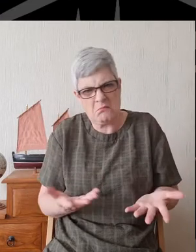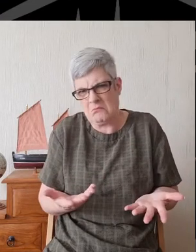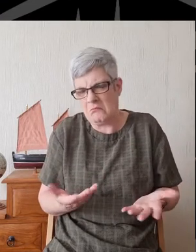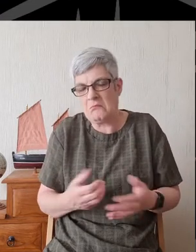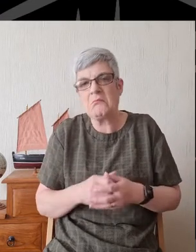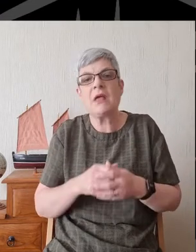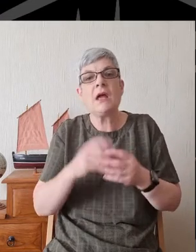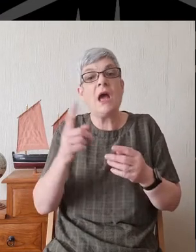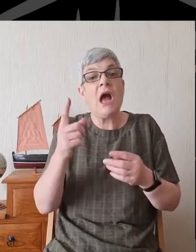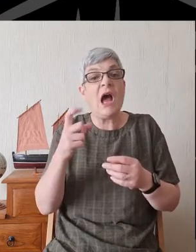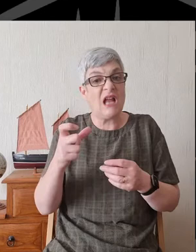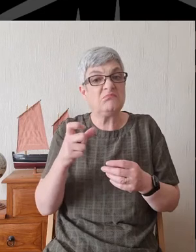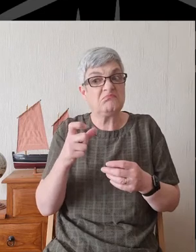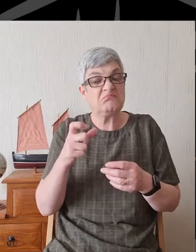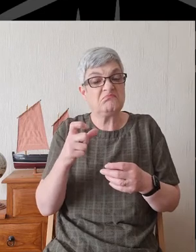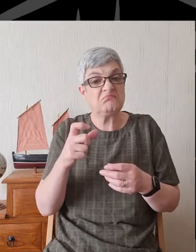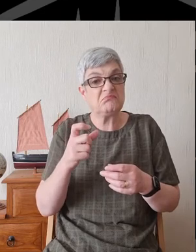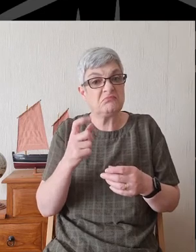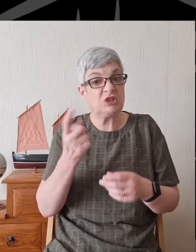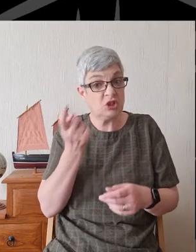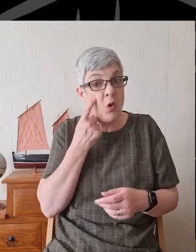And the clash is obvious.